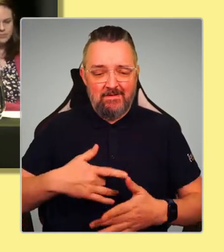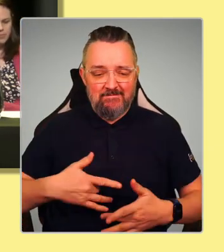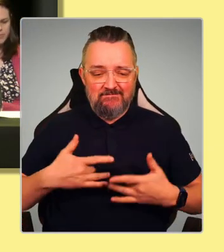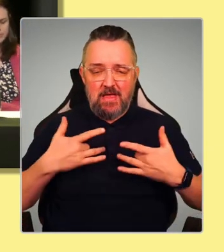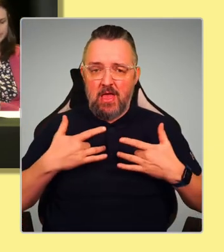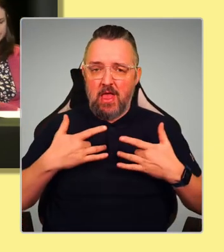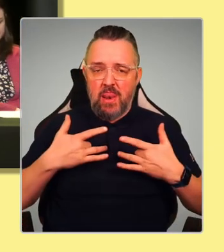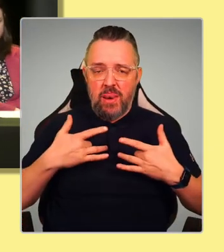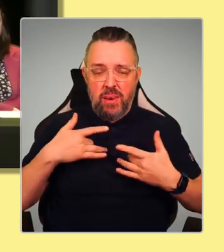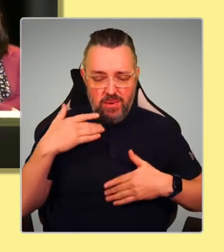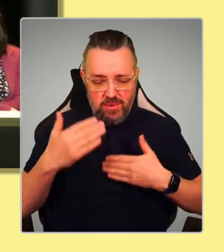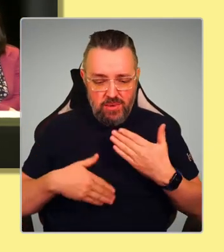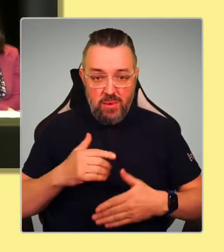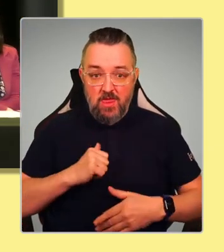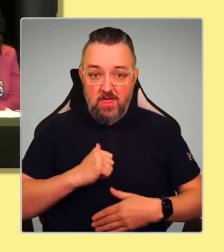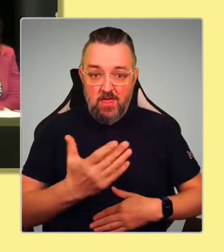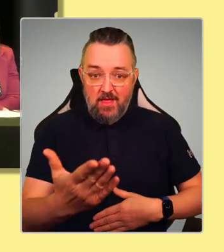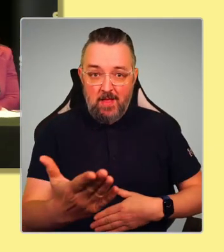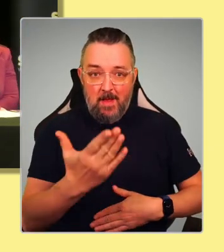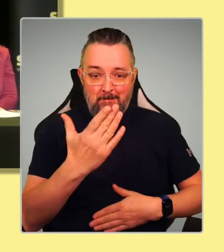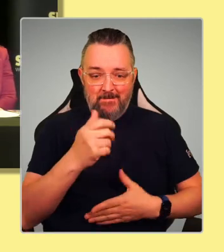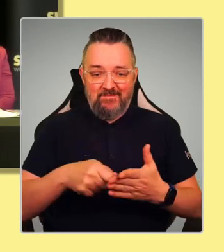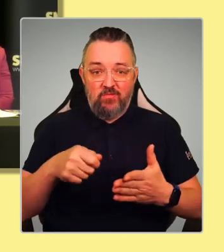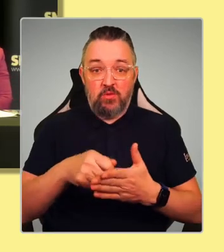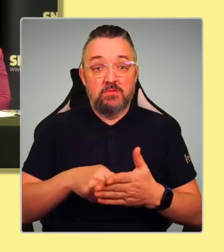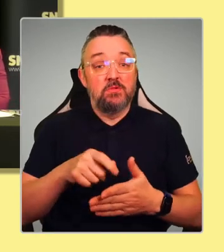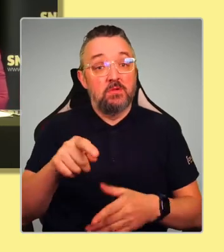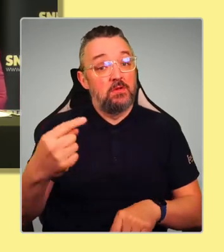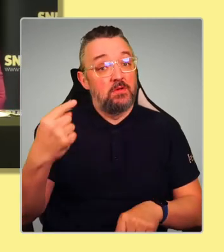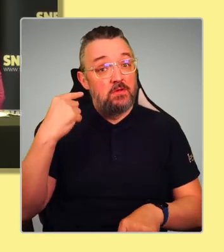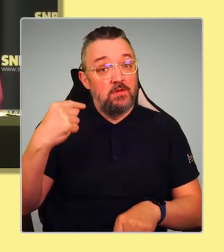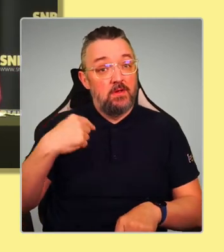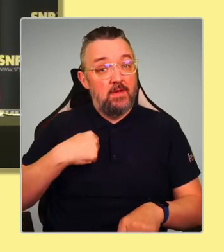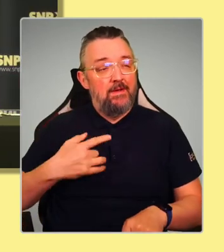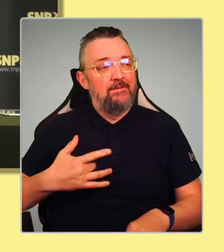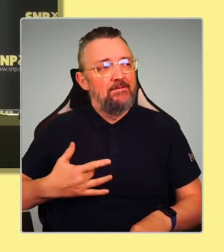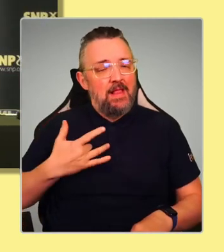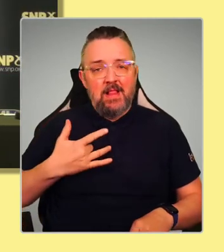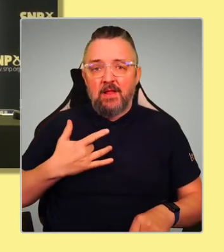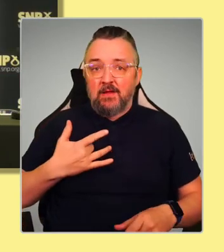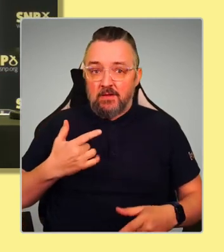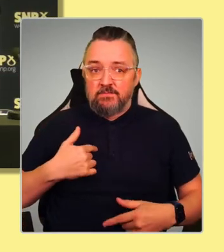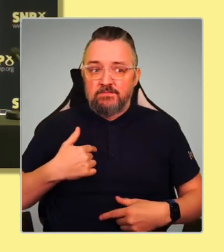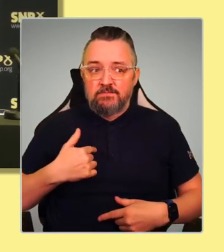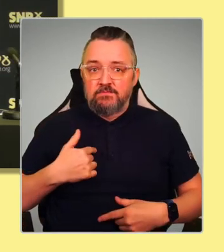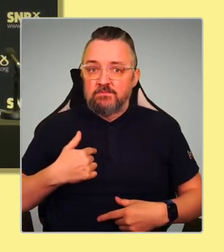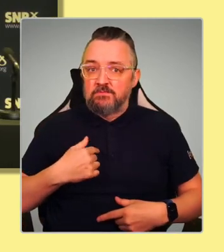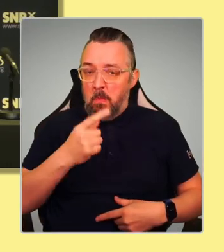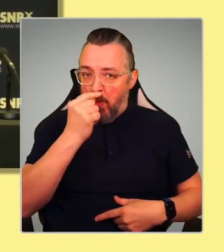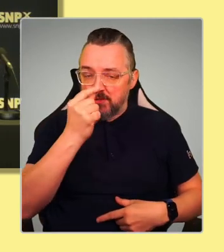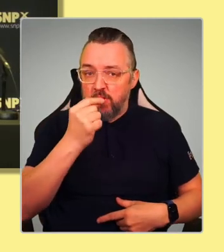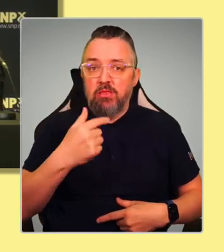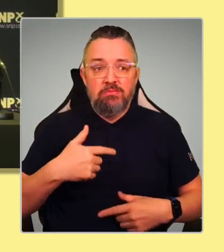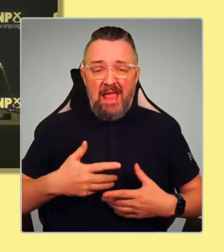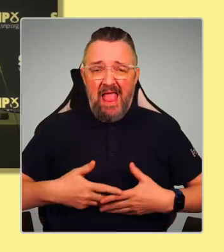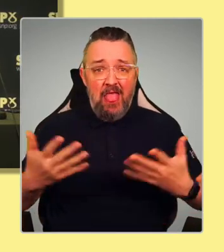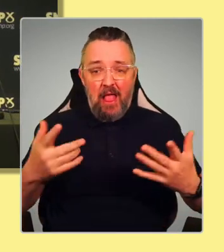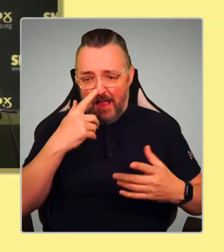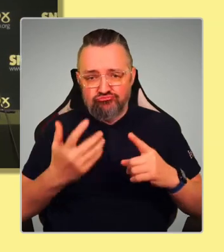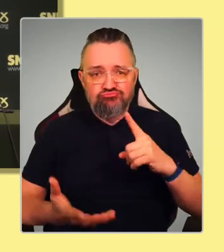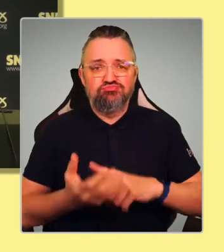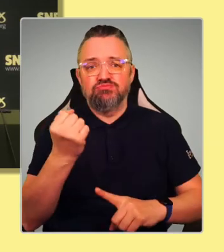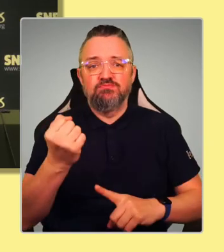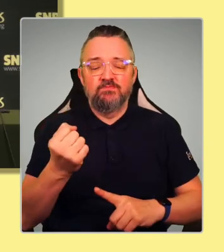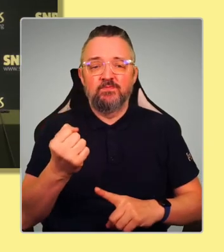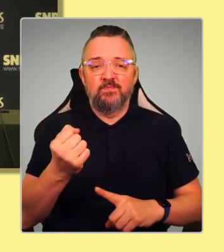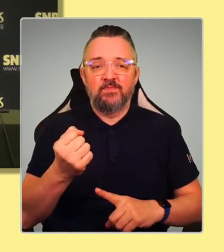Well, how I felt at the time, I had this feeling that anything was possible. You know, it was that feeling that anything was possible. And